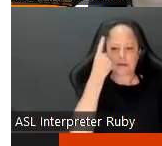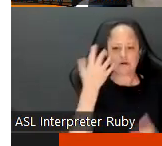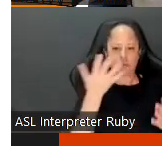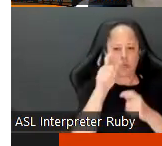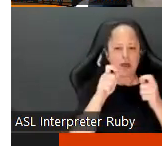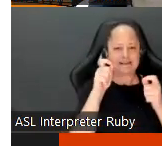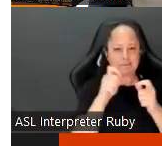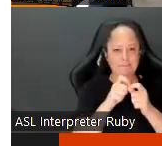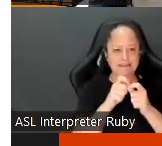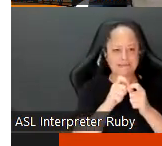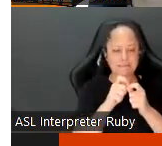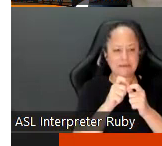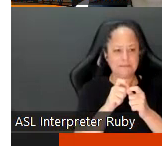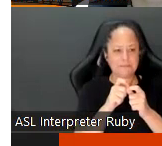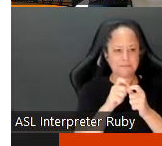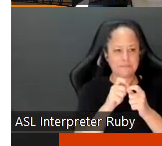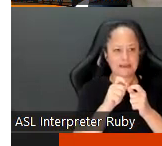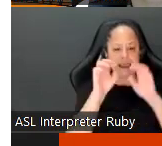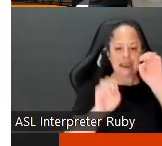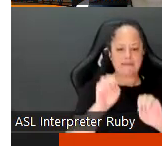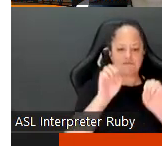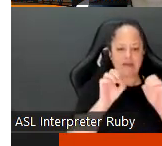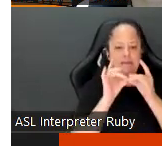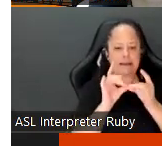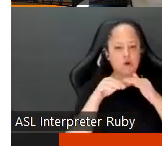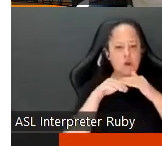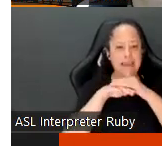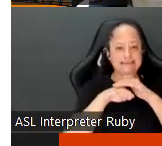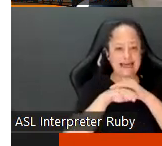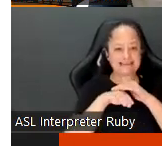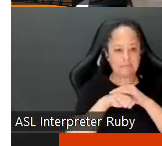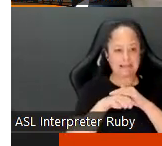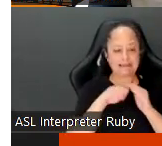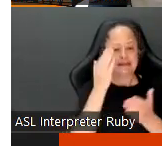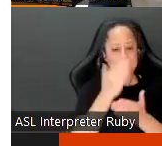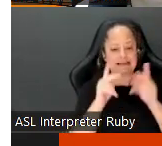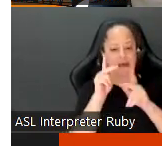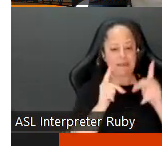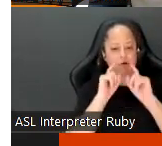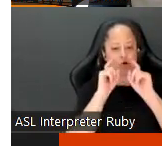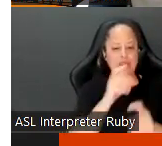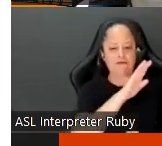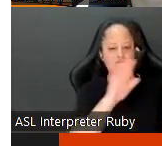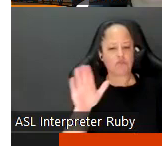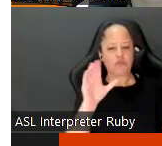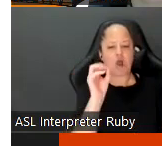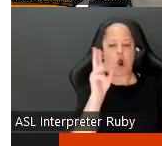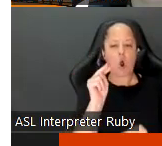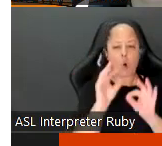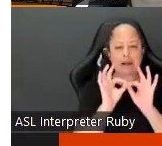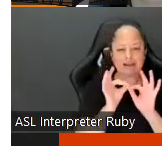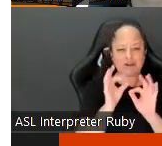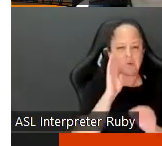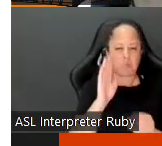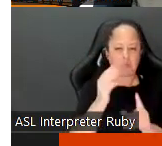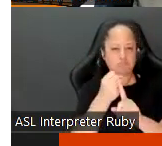specifically you could be uh evaluated in terms of accessibility some folks have been giving their own interpretations but i'll go through some